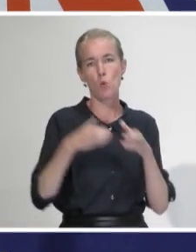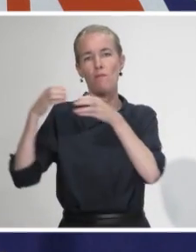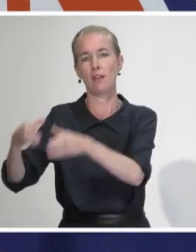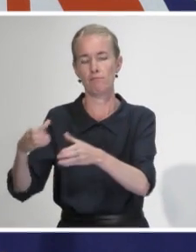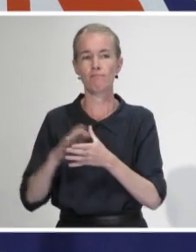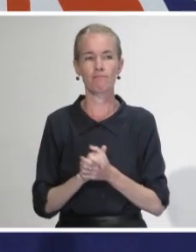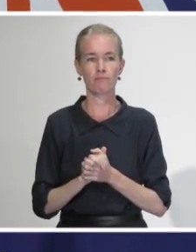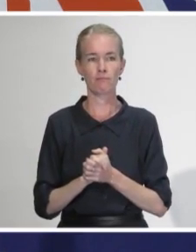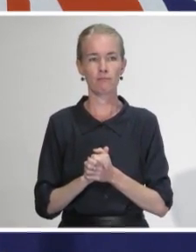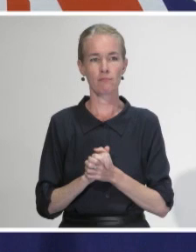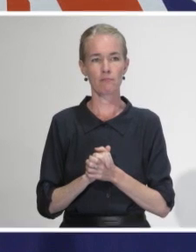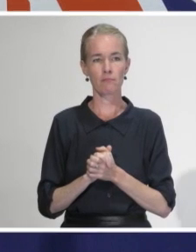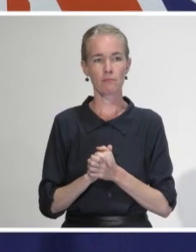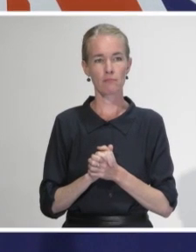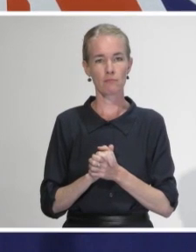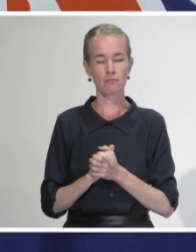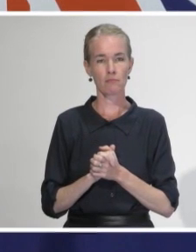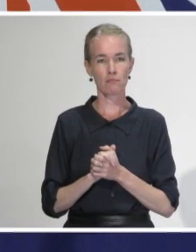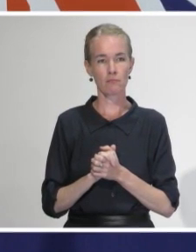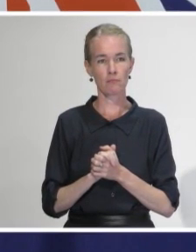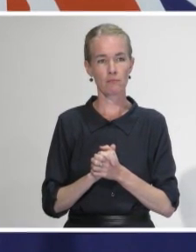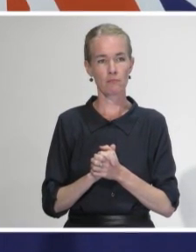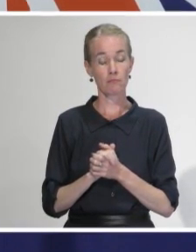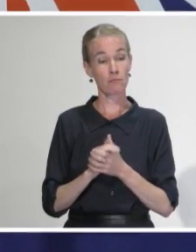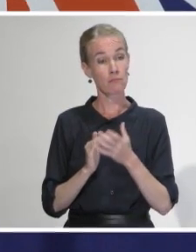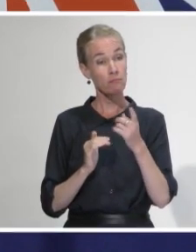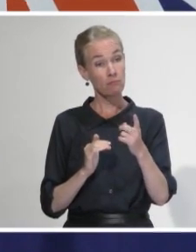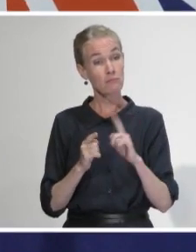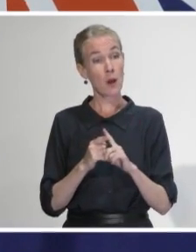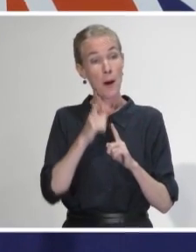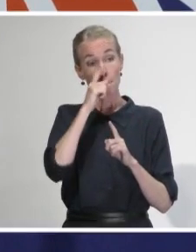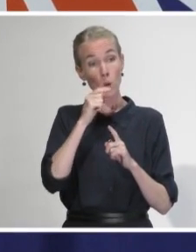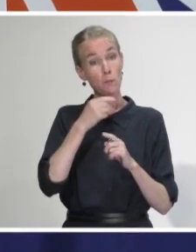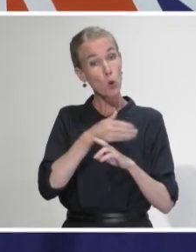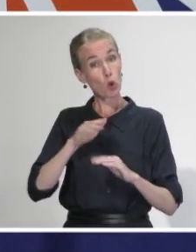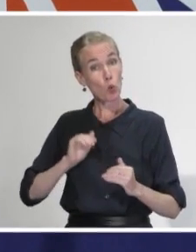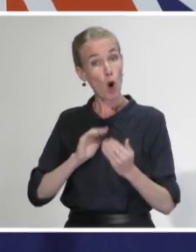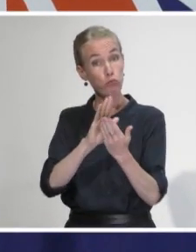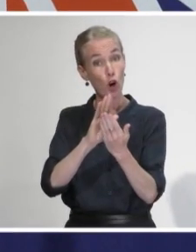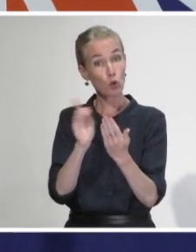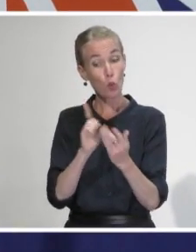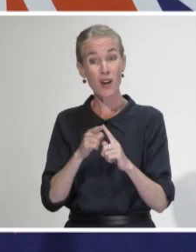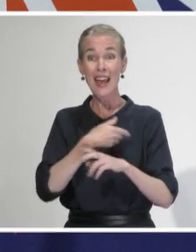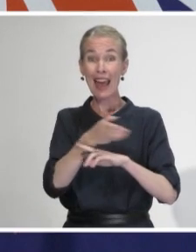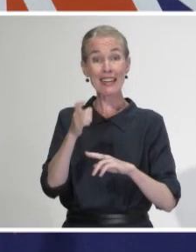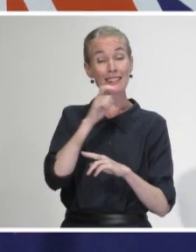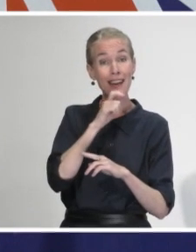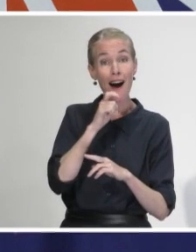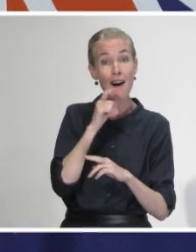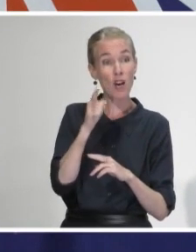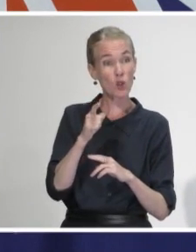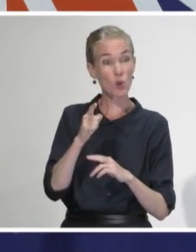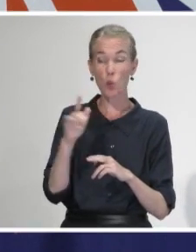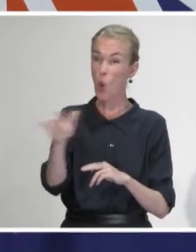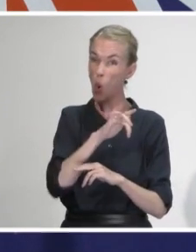testing or staff members and people coming into contact with them, is that something that you would look at? You mean in